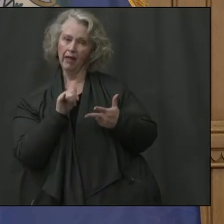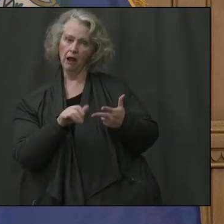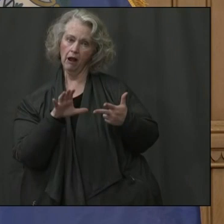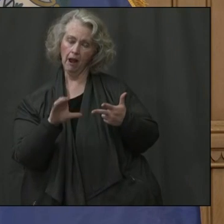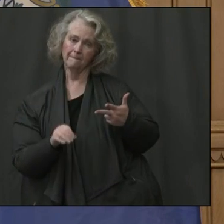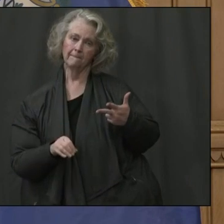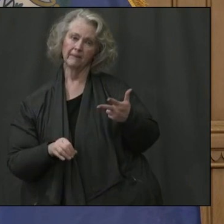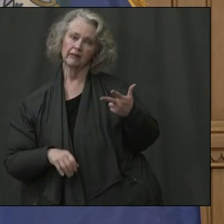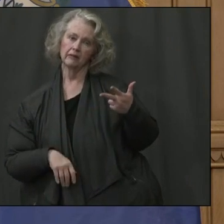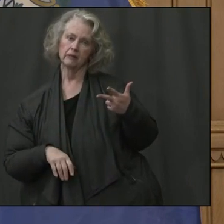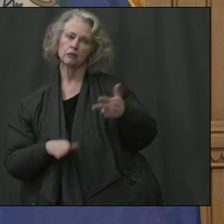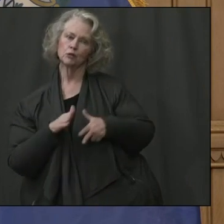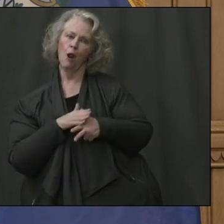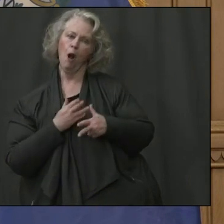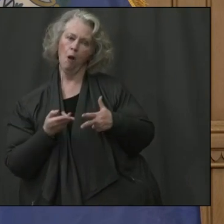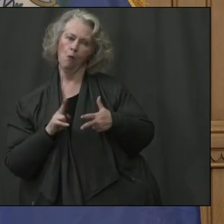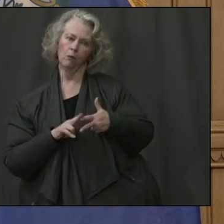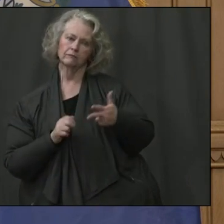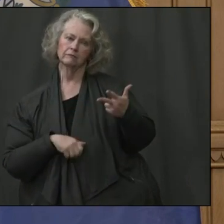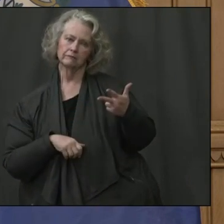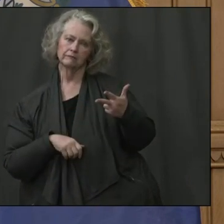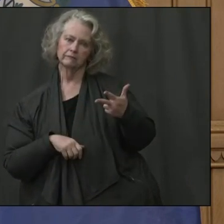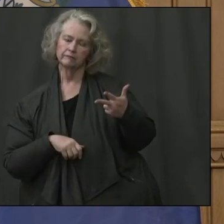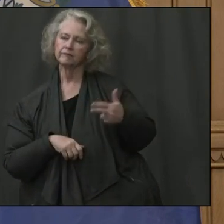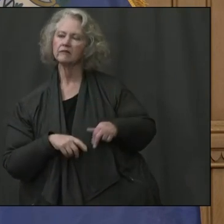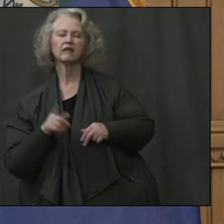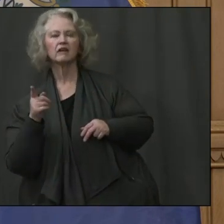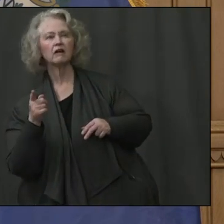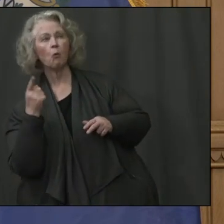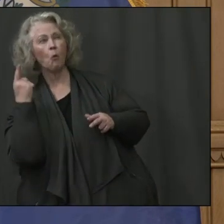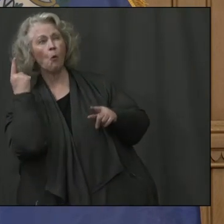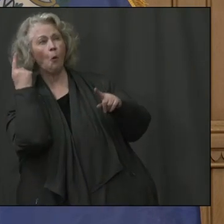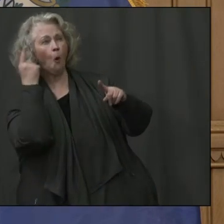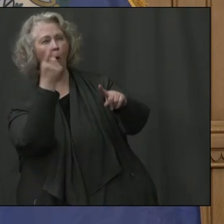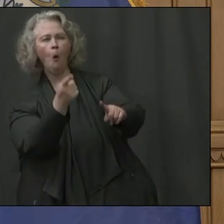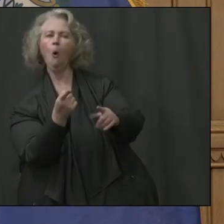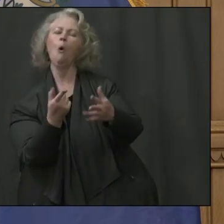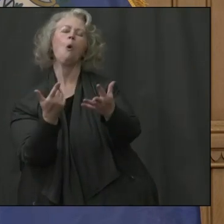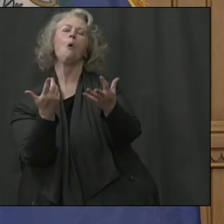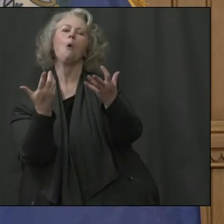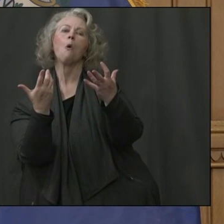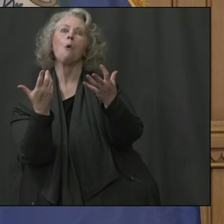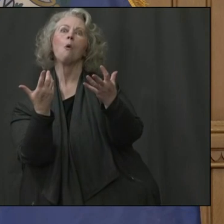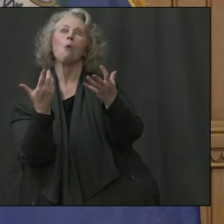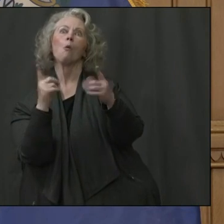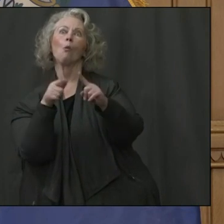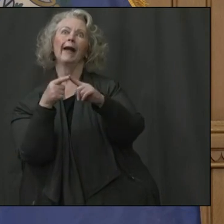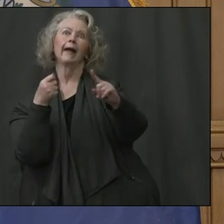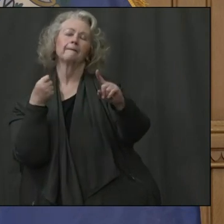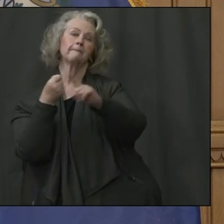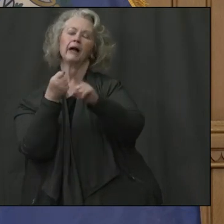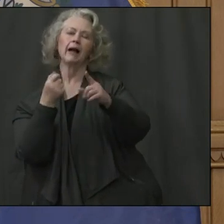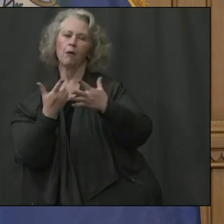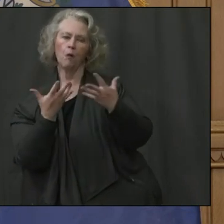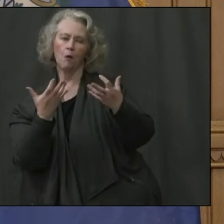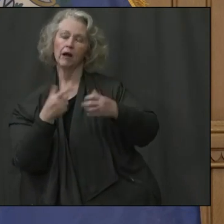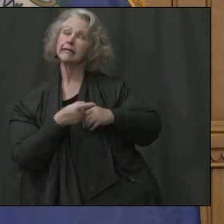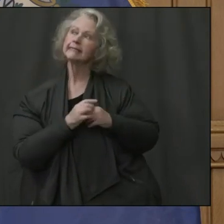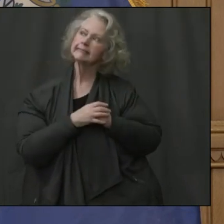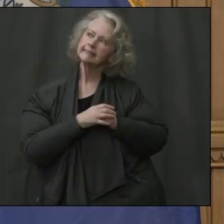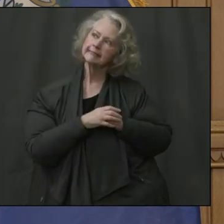So we're going up slowly. And then the target for how many we want when the virus peaks? Yeah, we were very